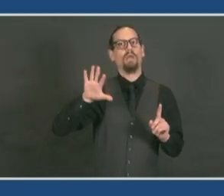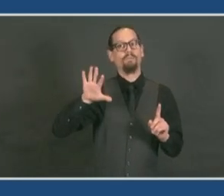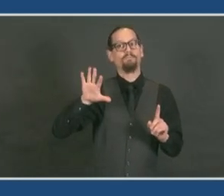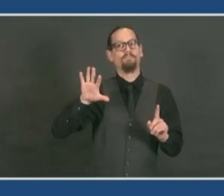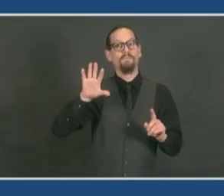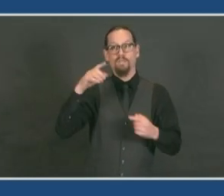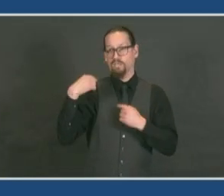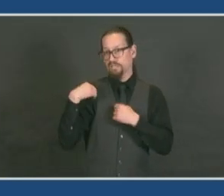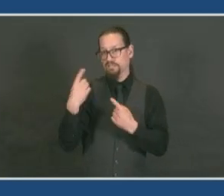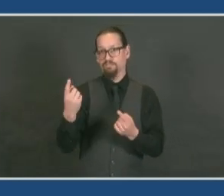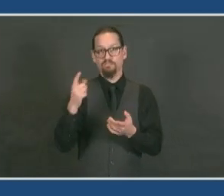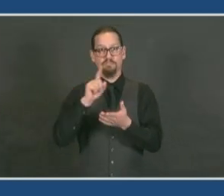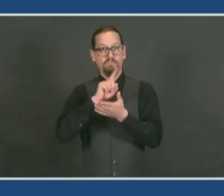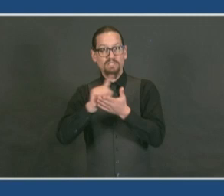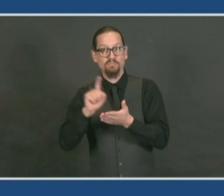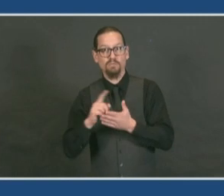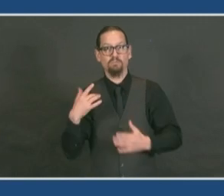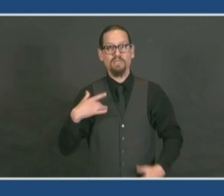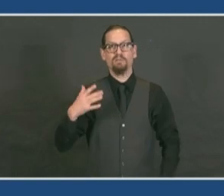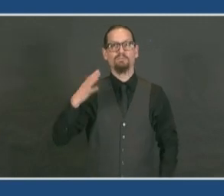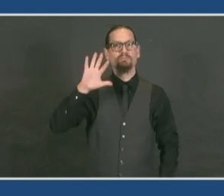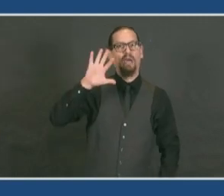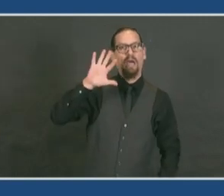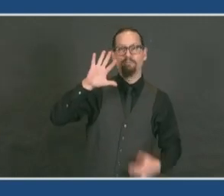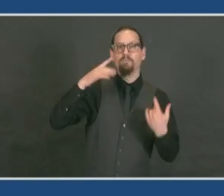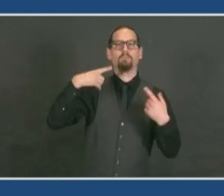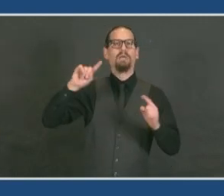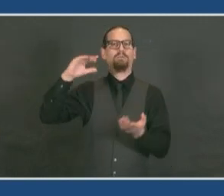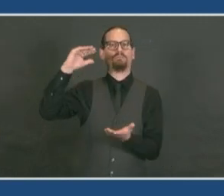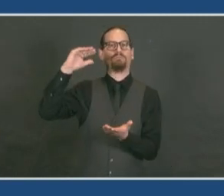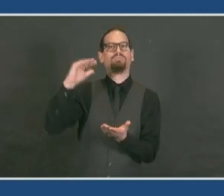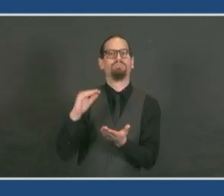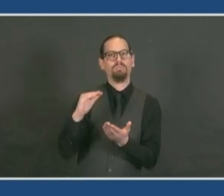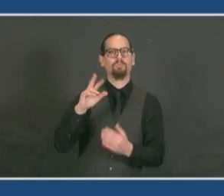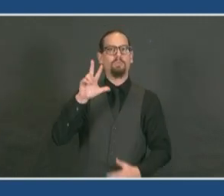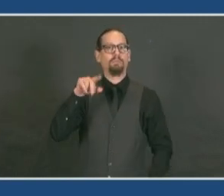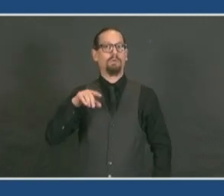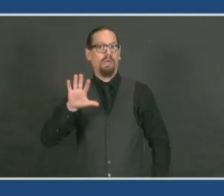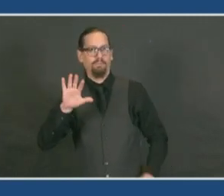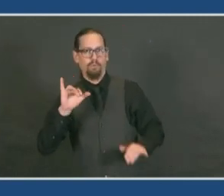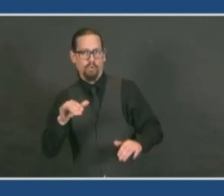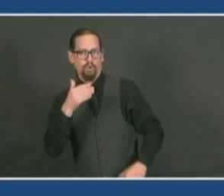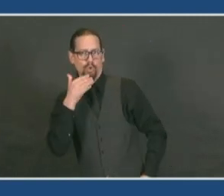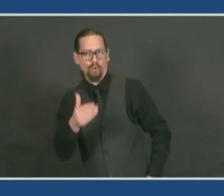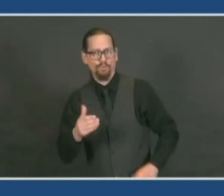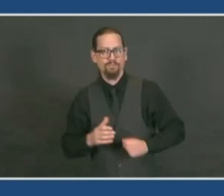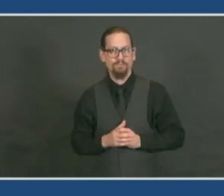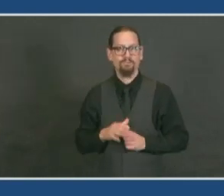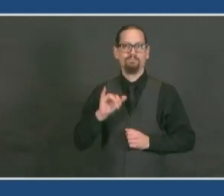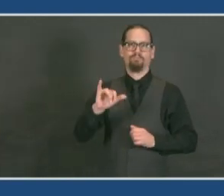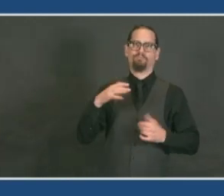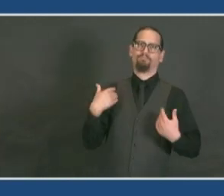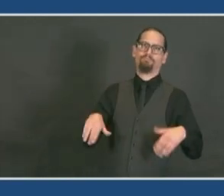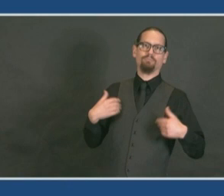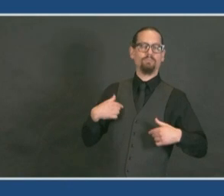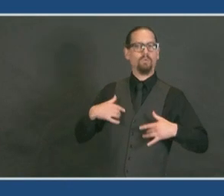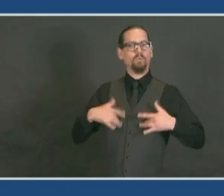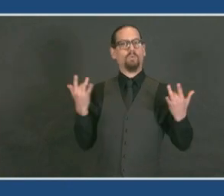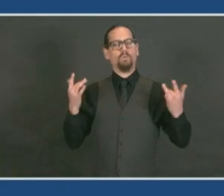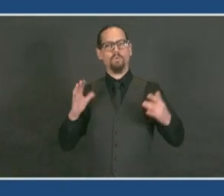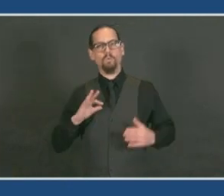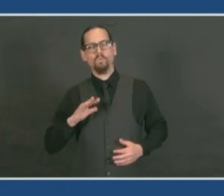have set. That 3.5 percent positive number is great news.